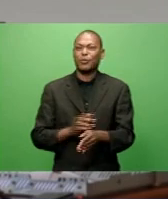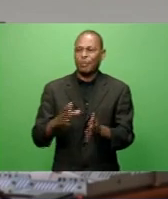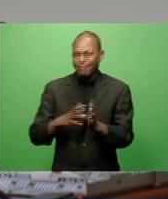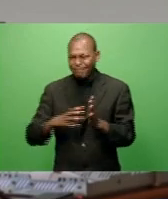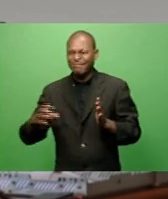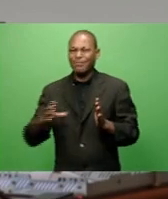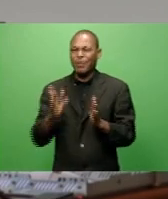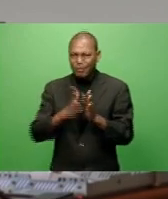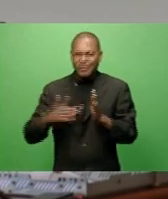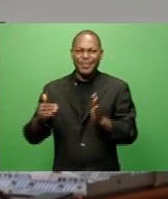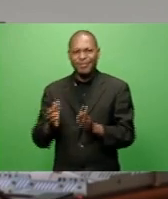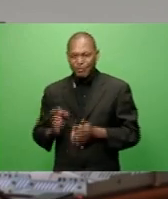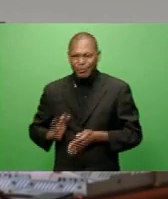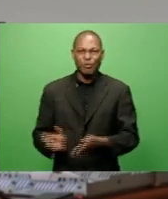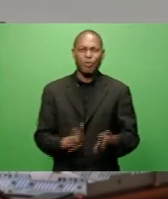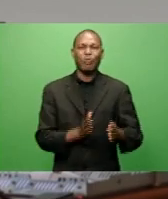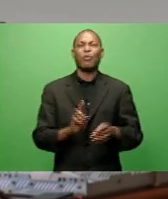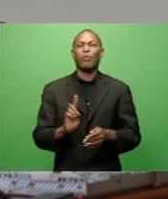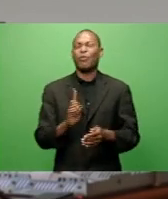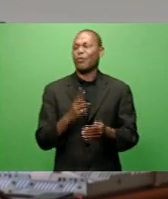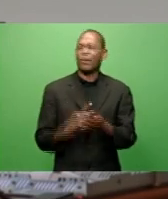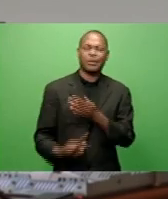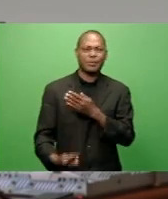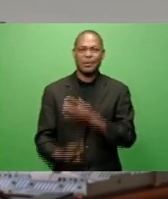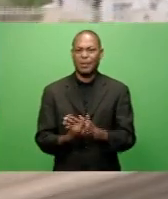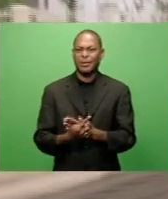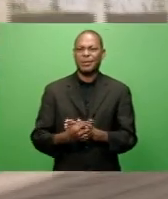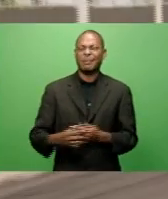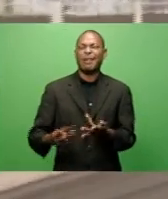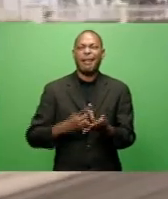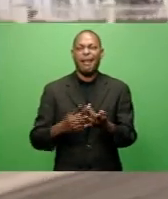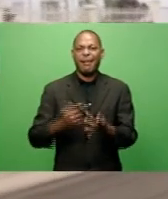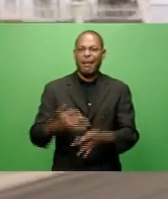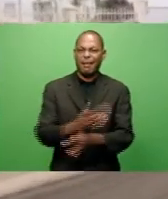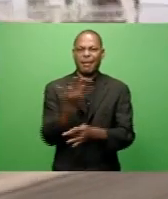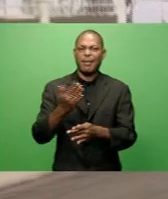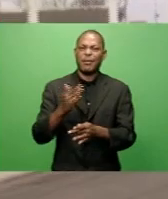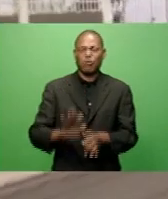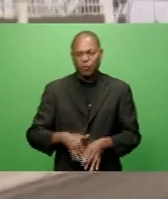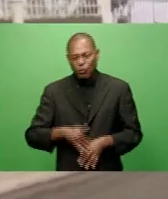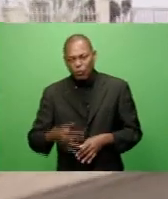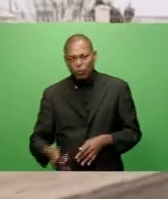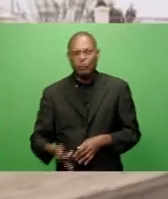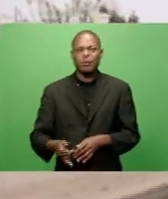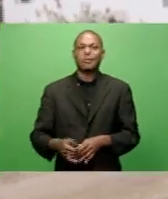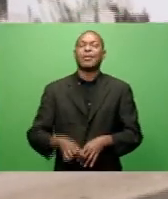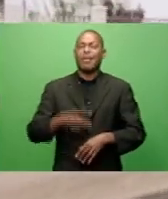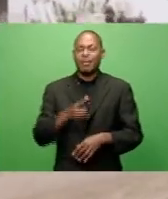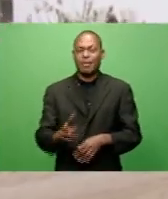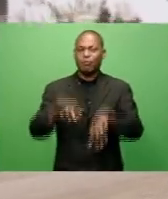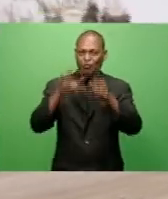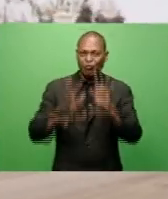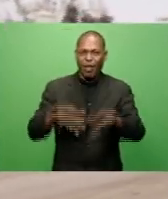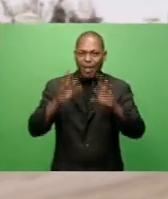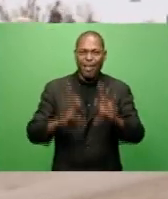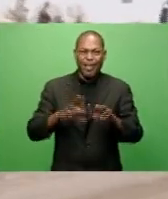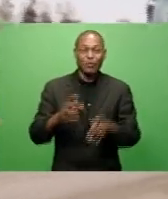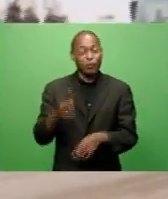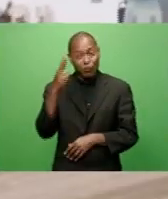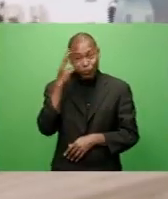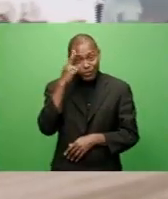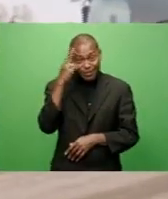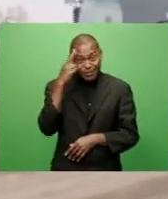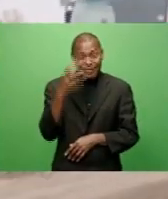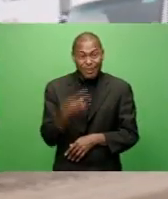to re-prepare the surface, it takes us another day, so we lose another day of sun and then it starts raining. So that's the reason why we have